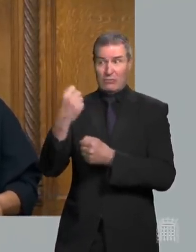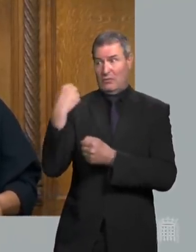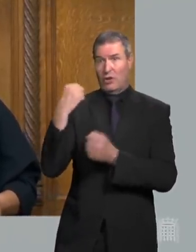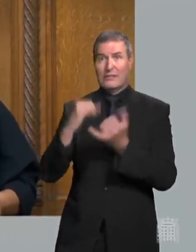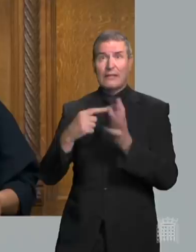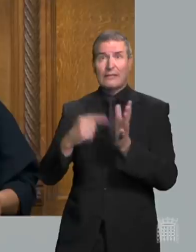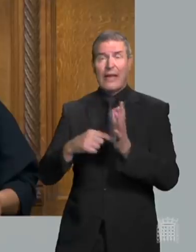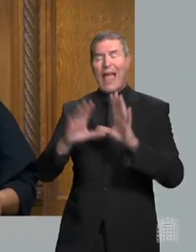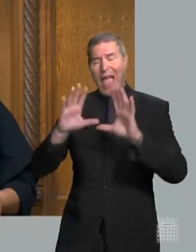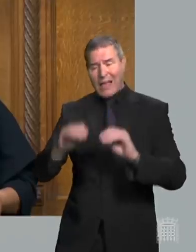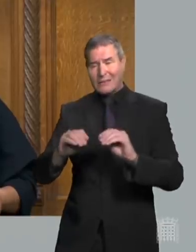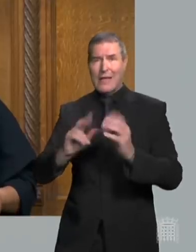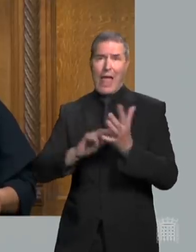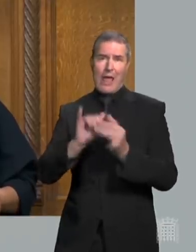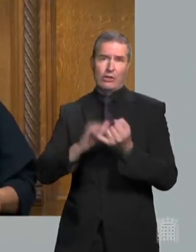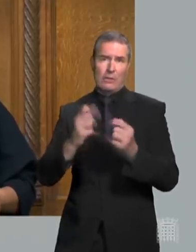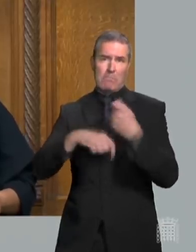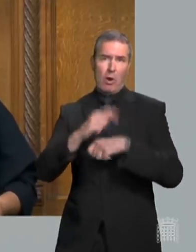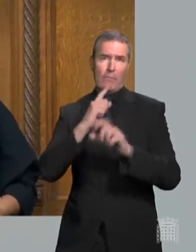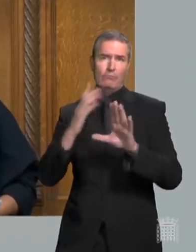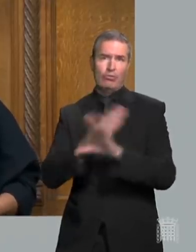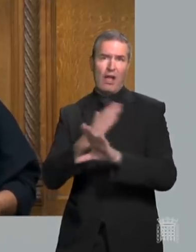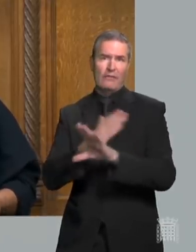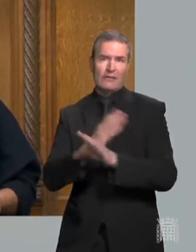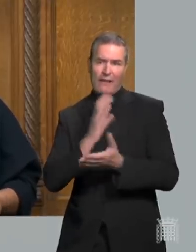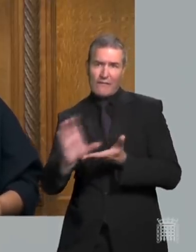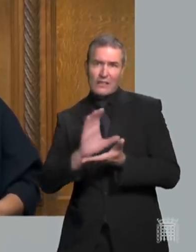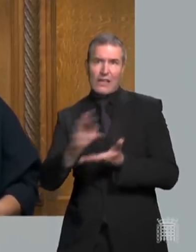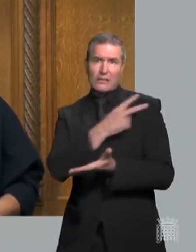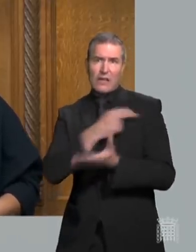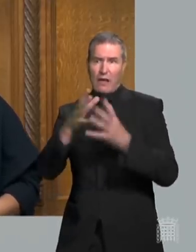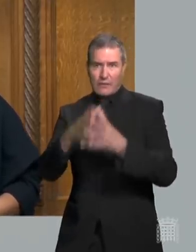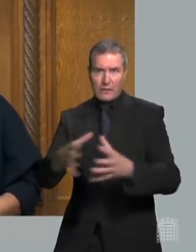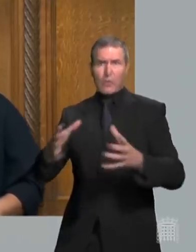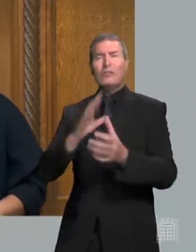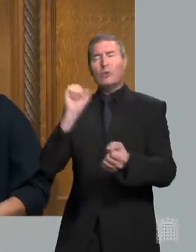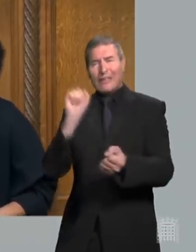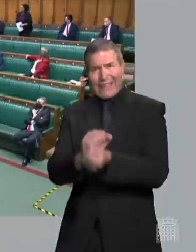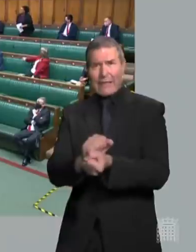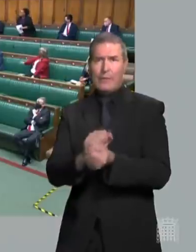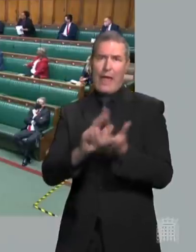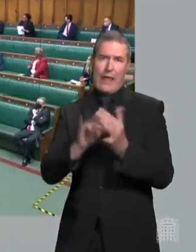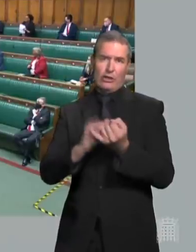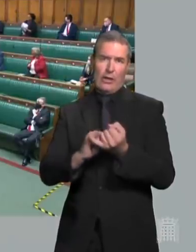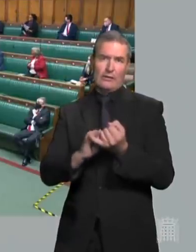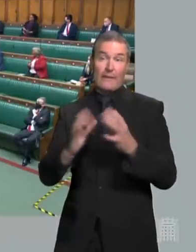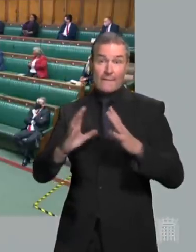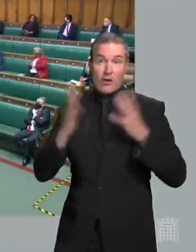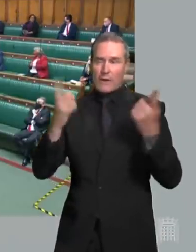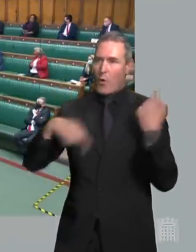to end NHS privatisation end chronic underfunding and understaffing and keep the NHS public Mr